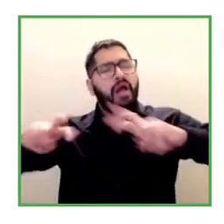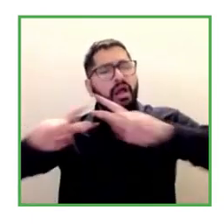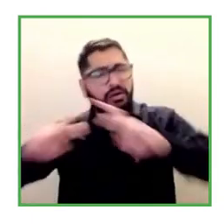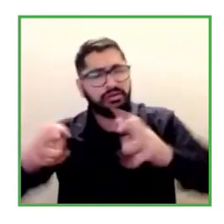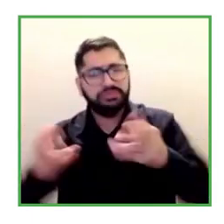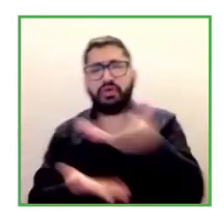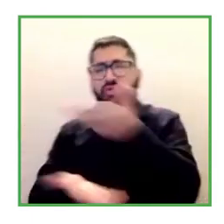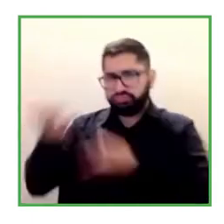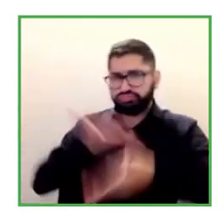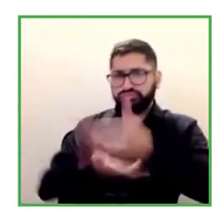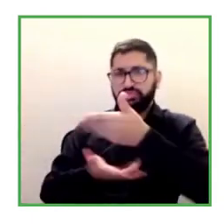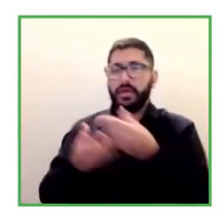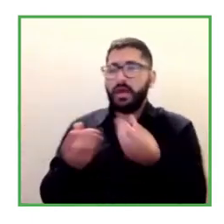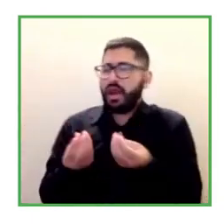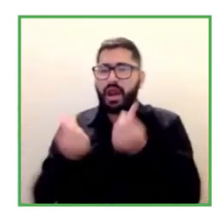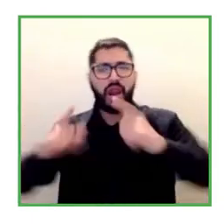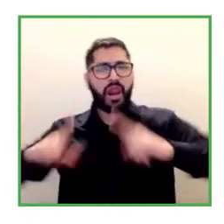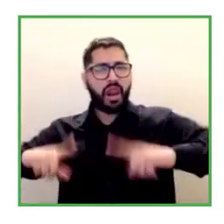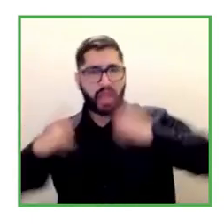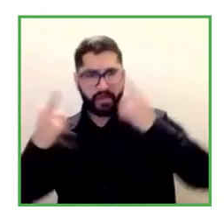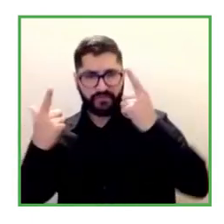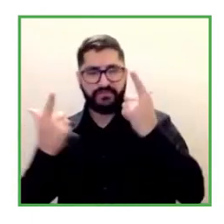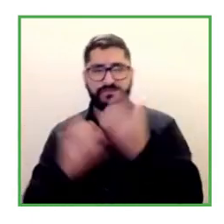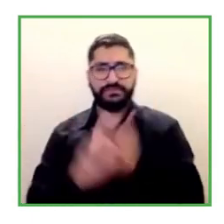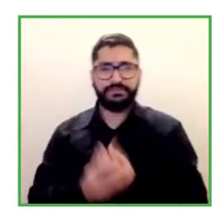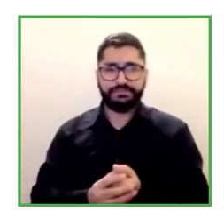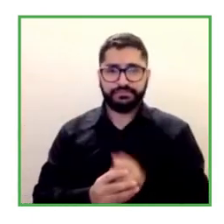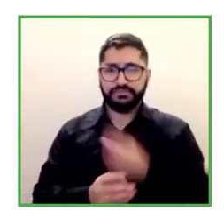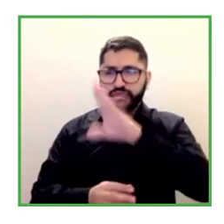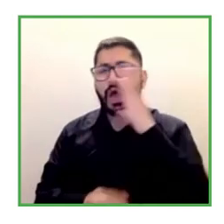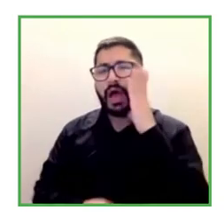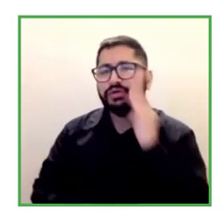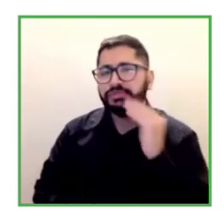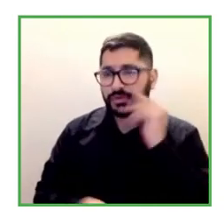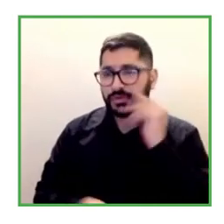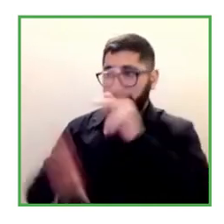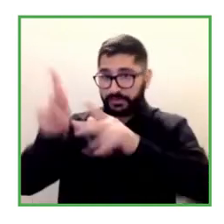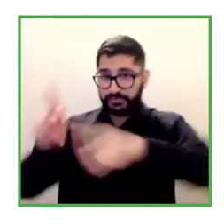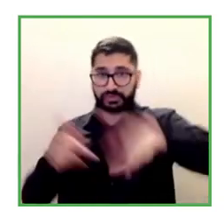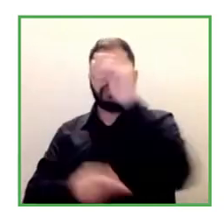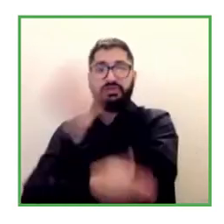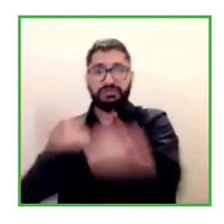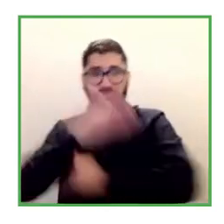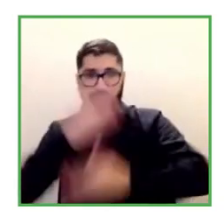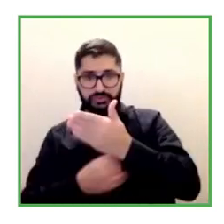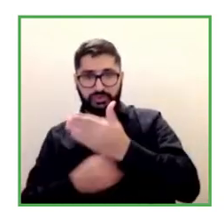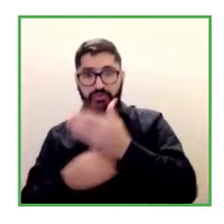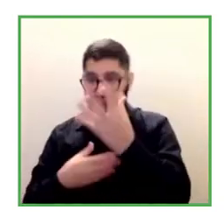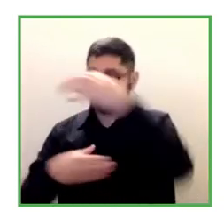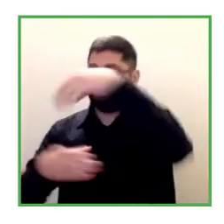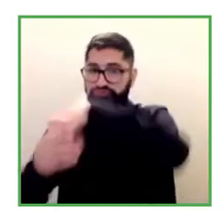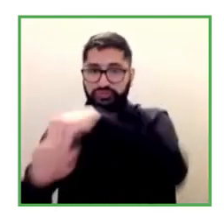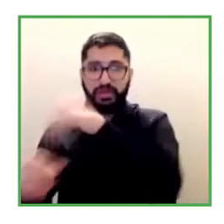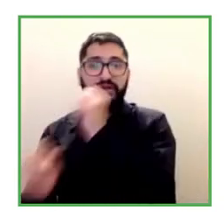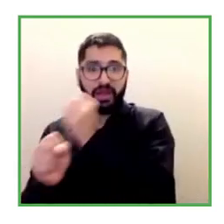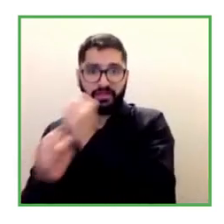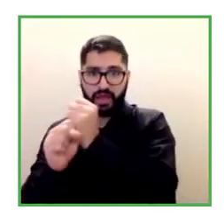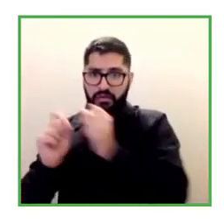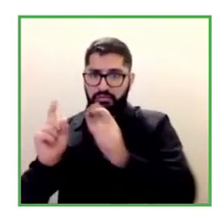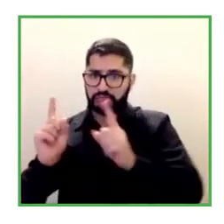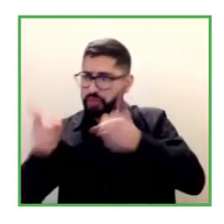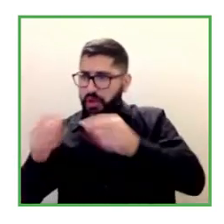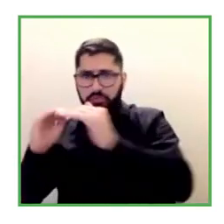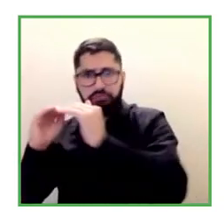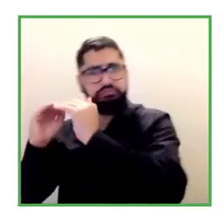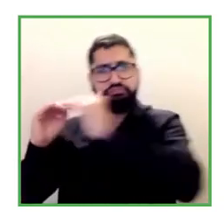us the improvements that disabled people experience in in getting a